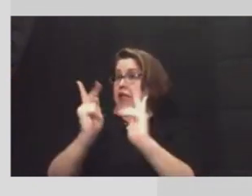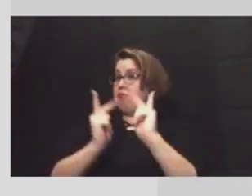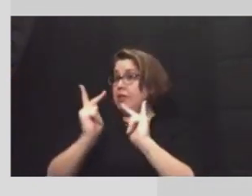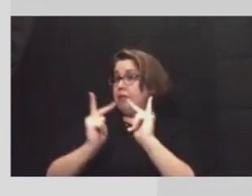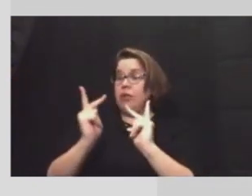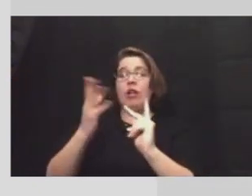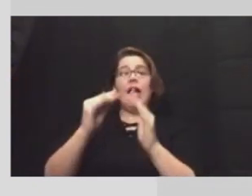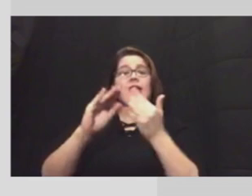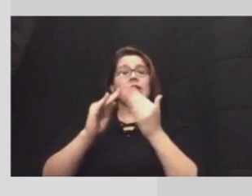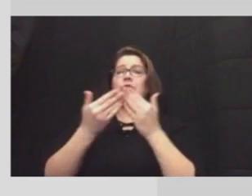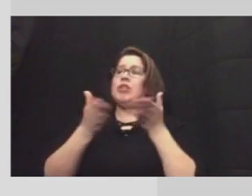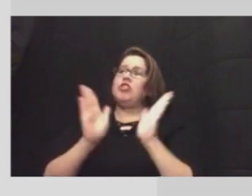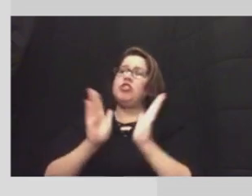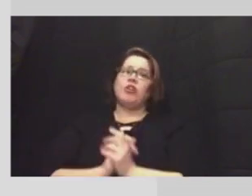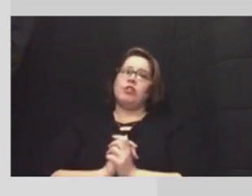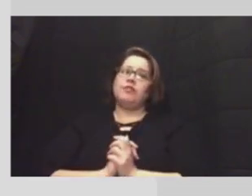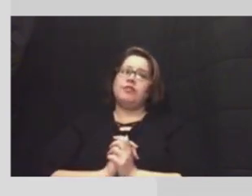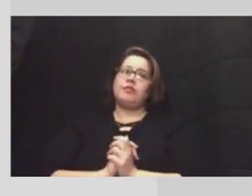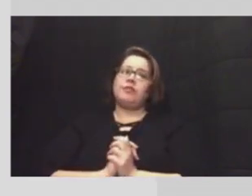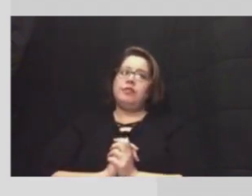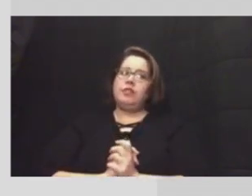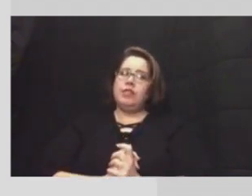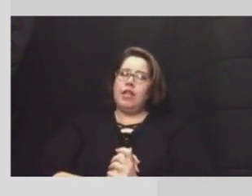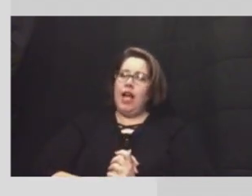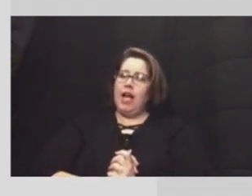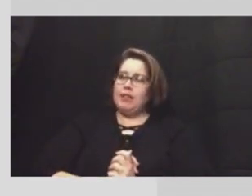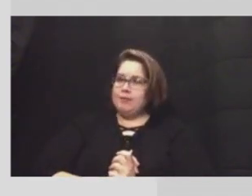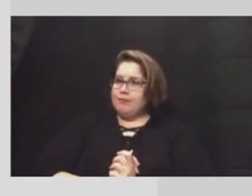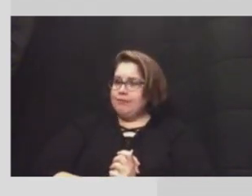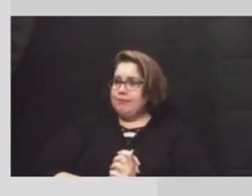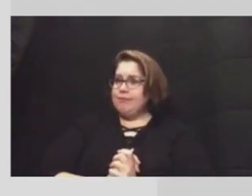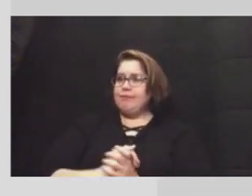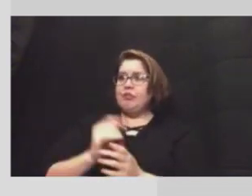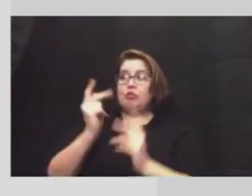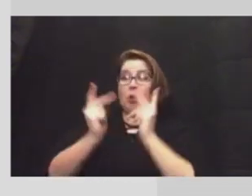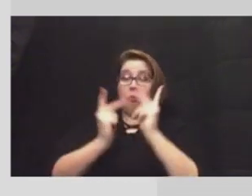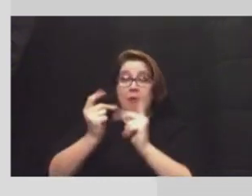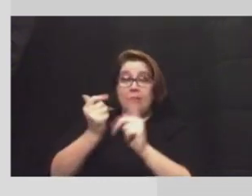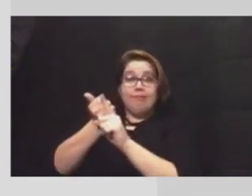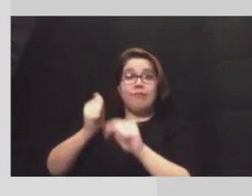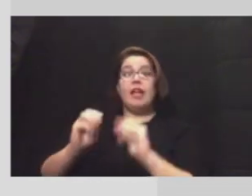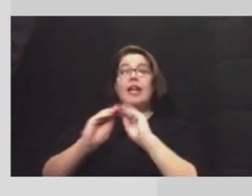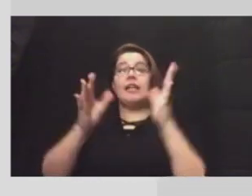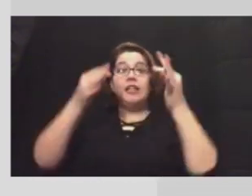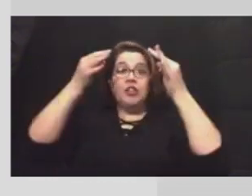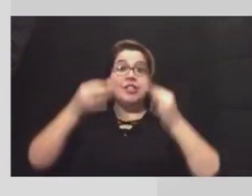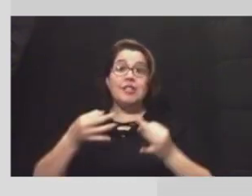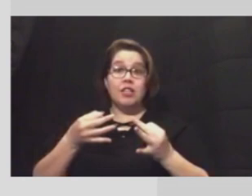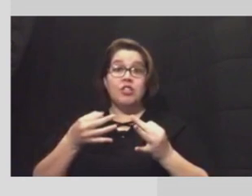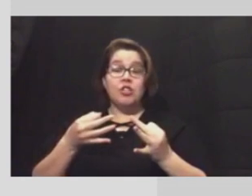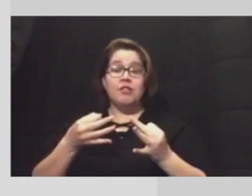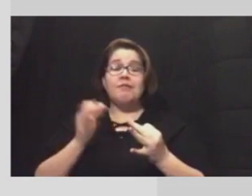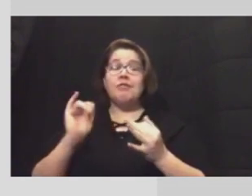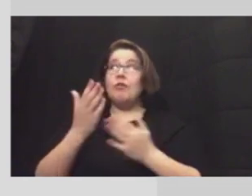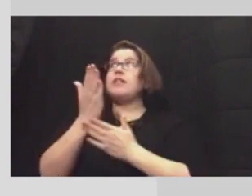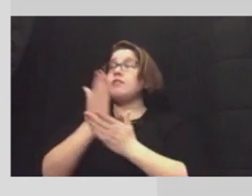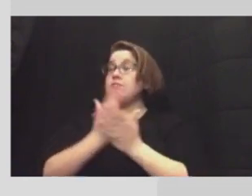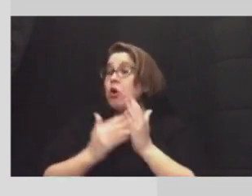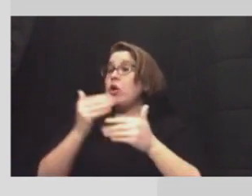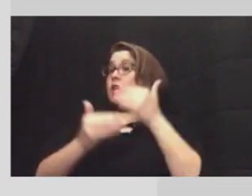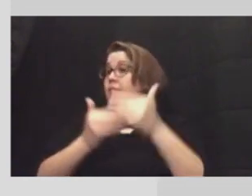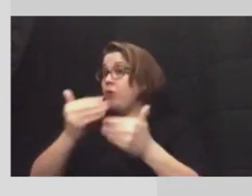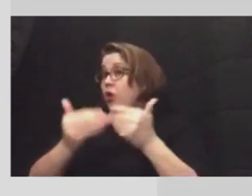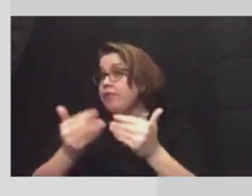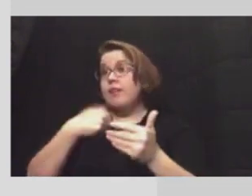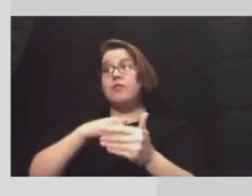in general uh for them to make and make clear decisions so uh that's part of the process that we've been engaged